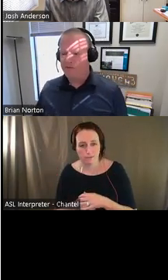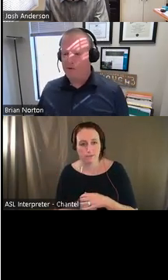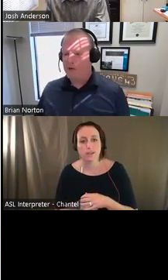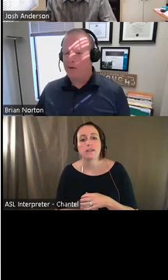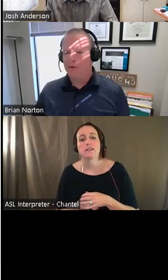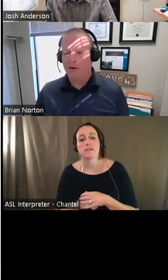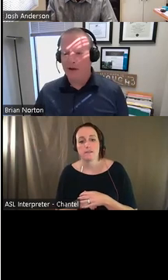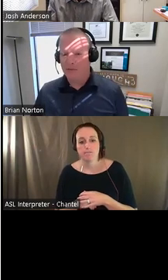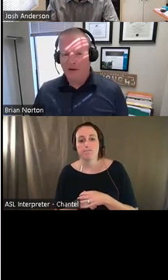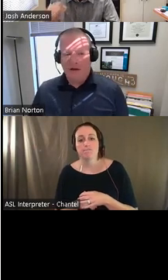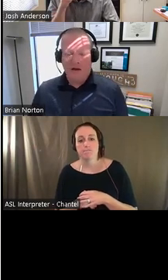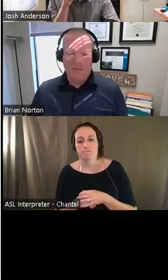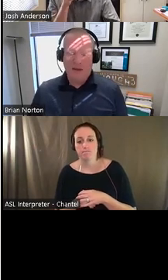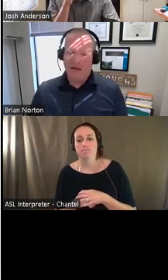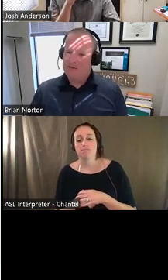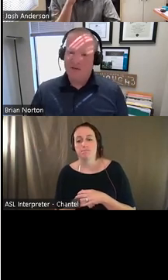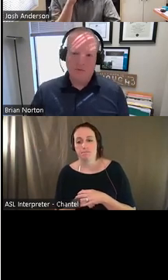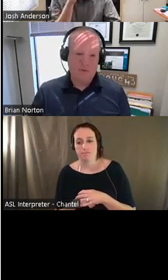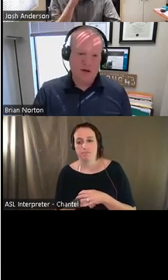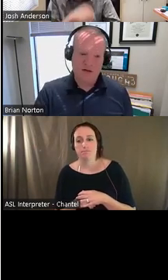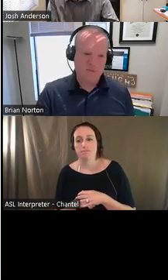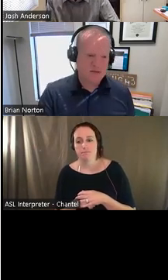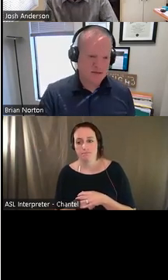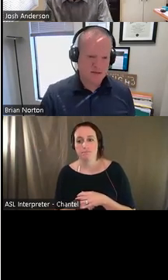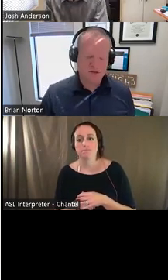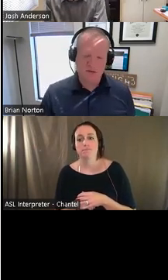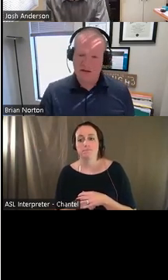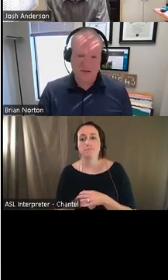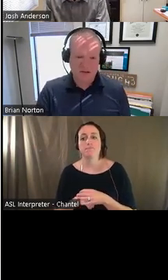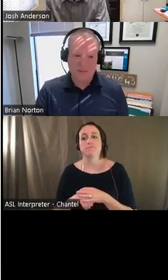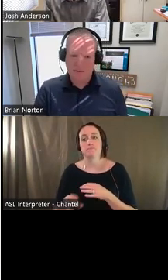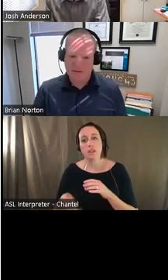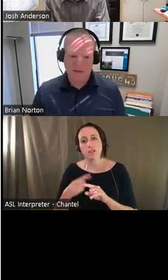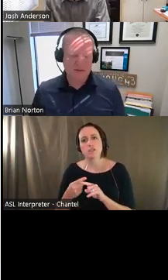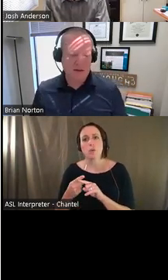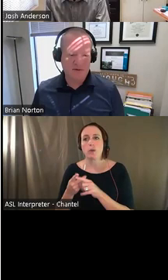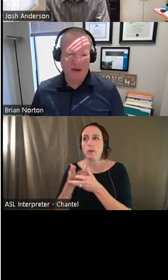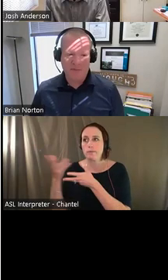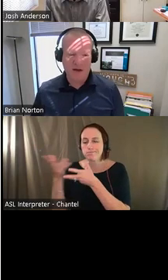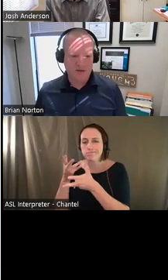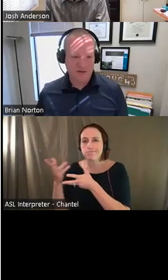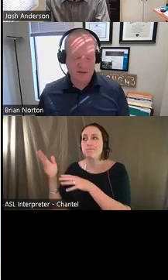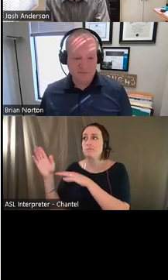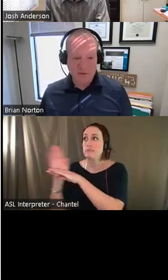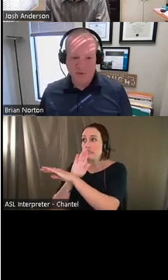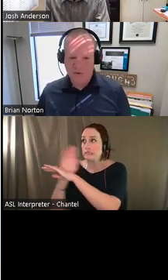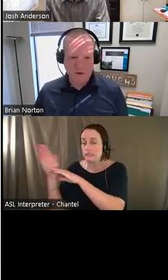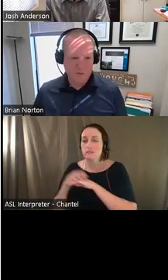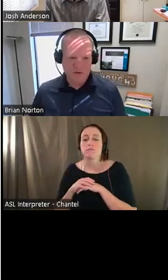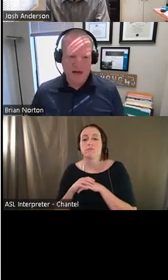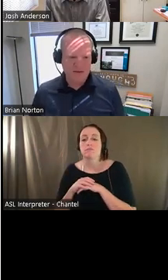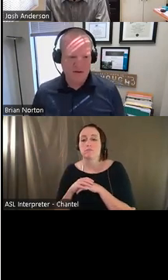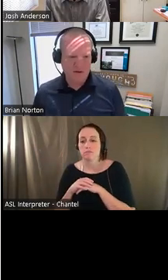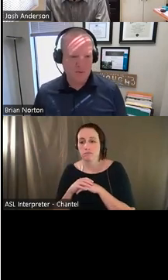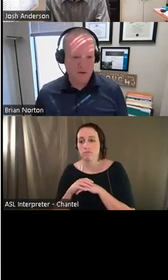encourage folks in our program, um, and especially when we talk to businesses, direct business to business types of accommodations, and we do